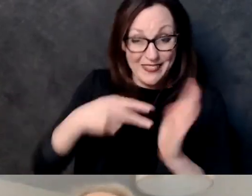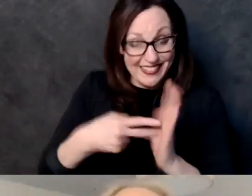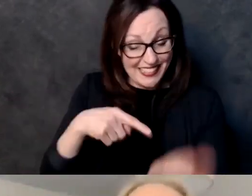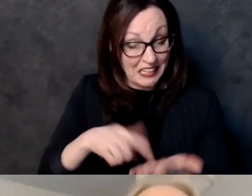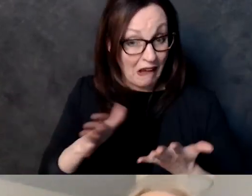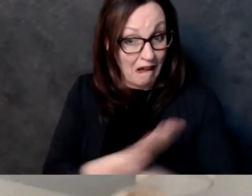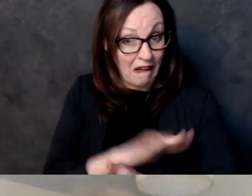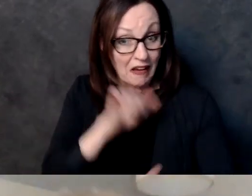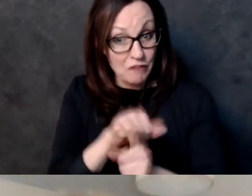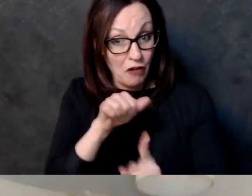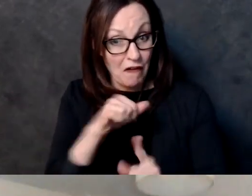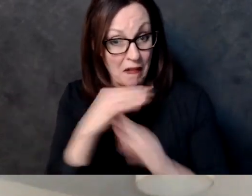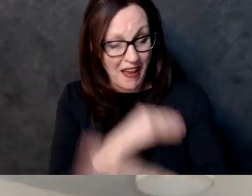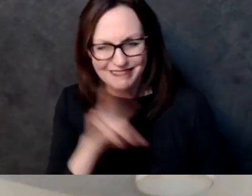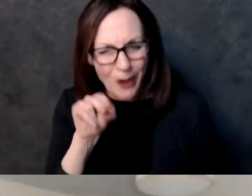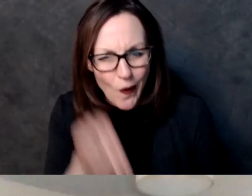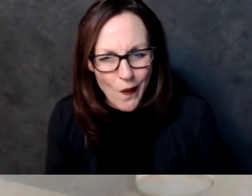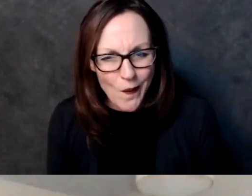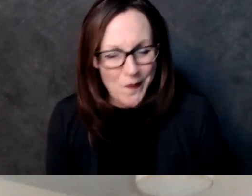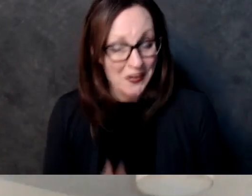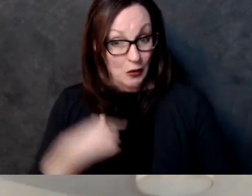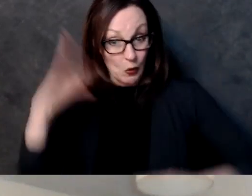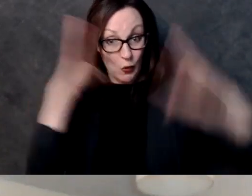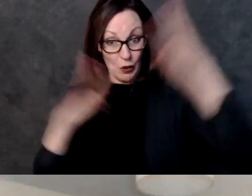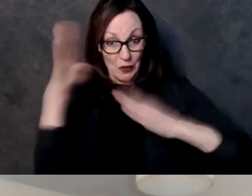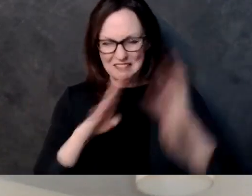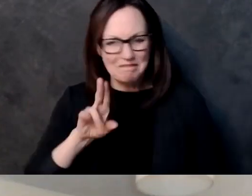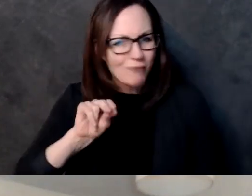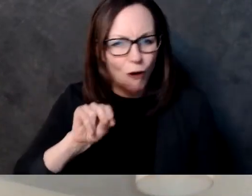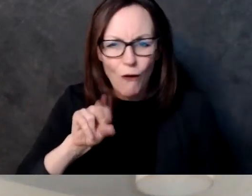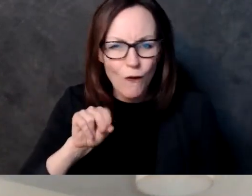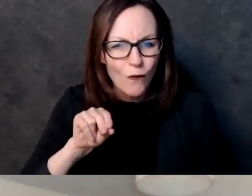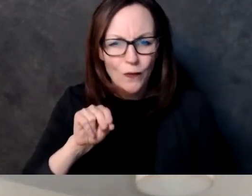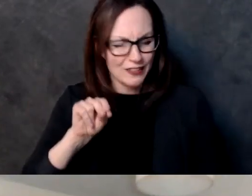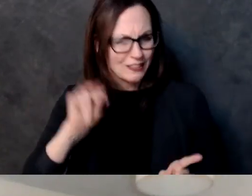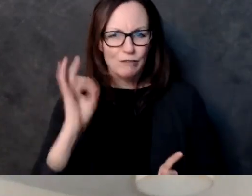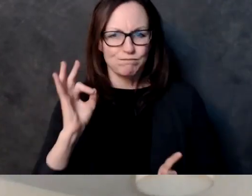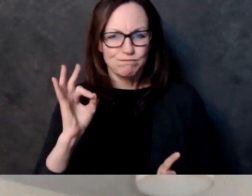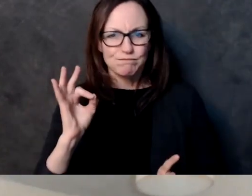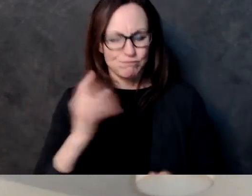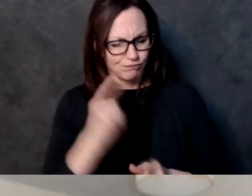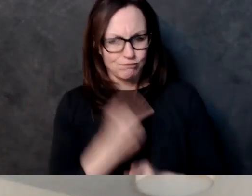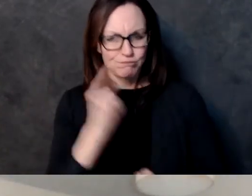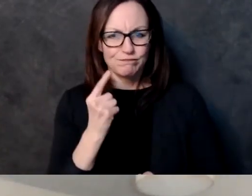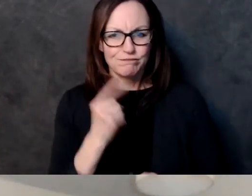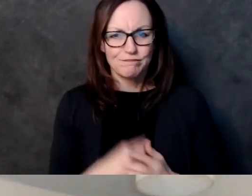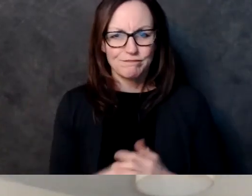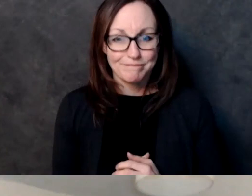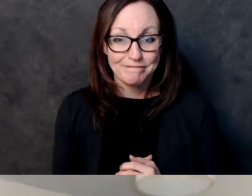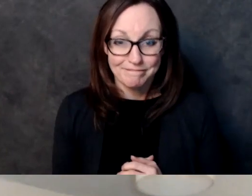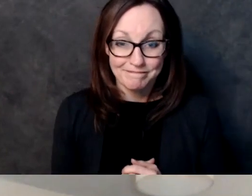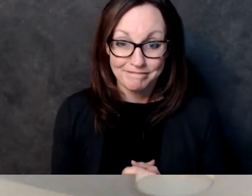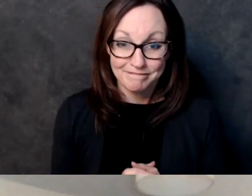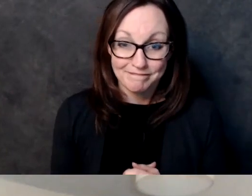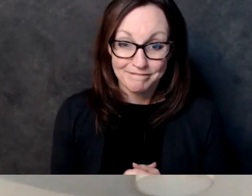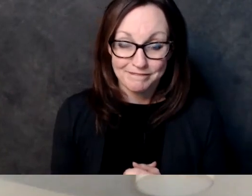yeah um the next question do you support the redraw as jonathan said uh do you